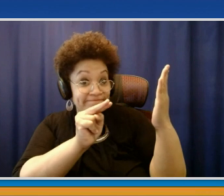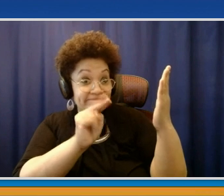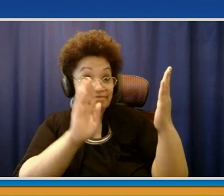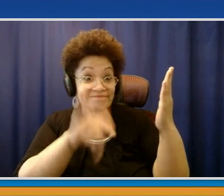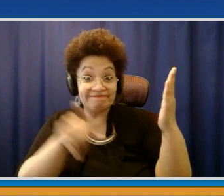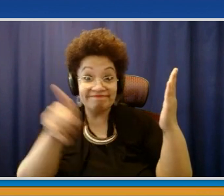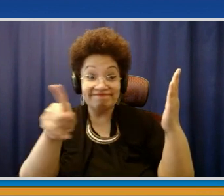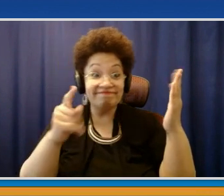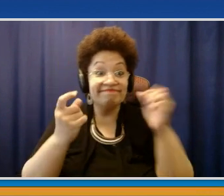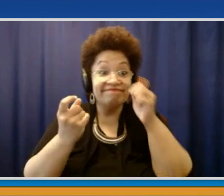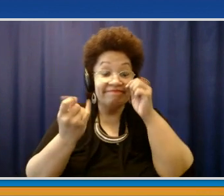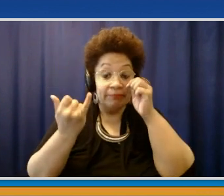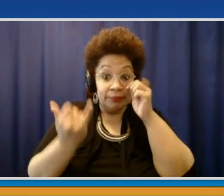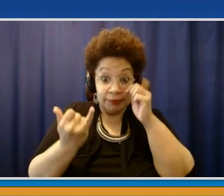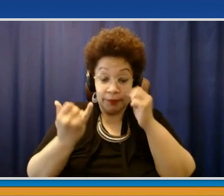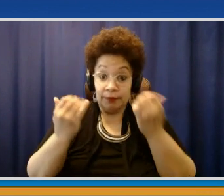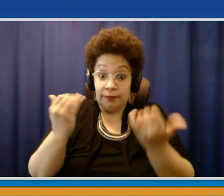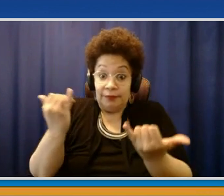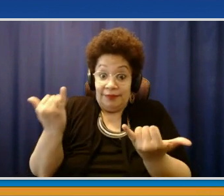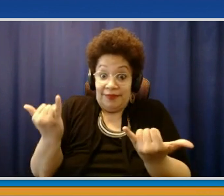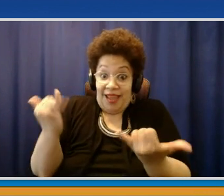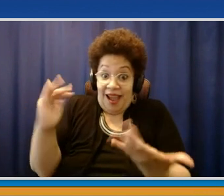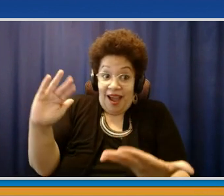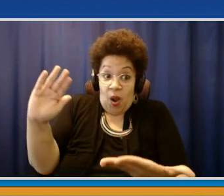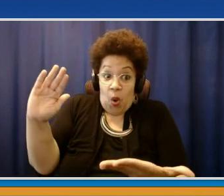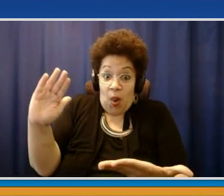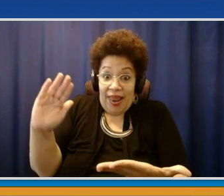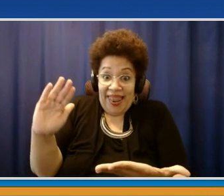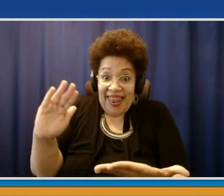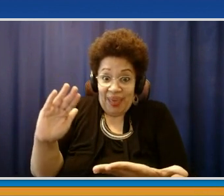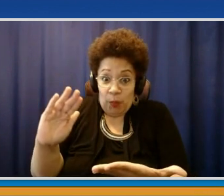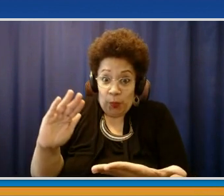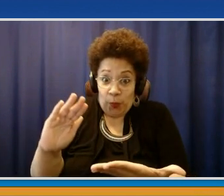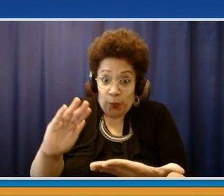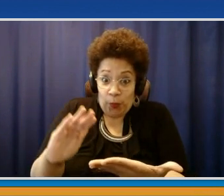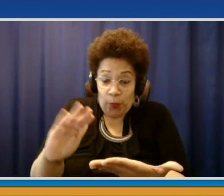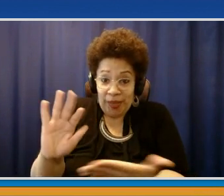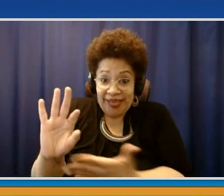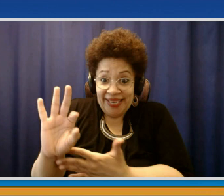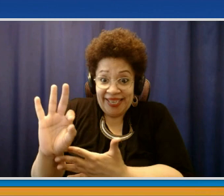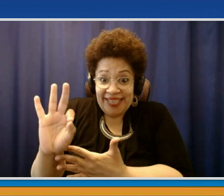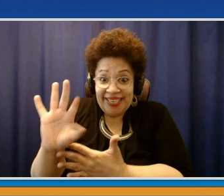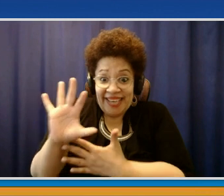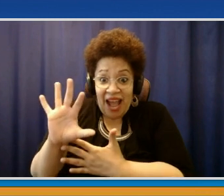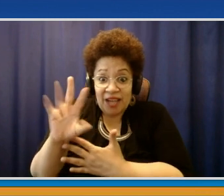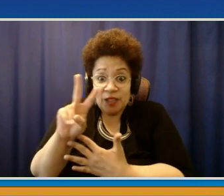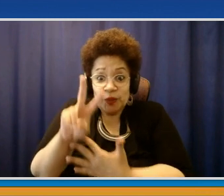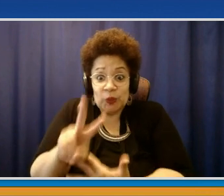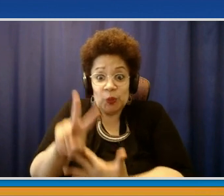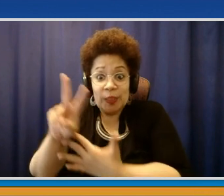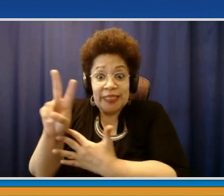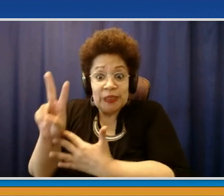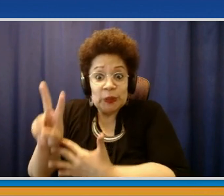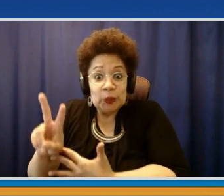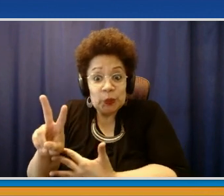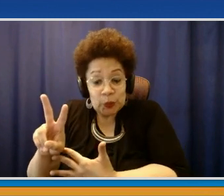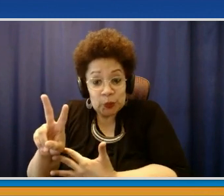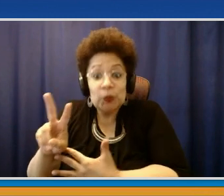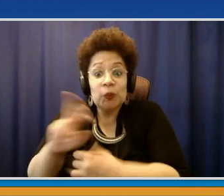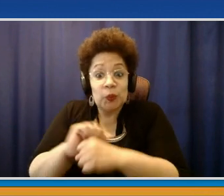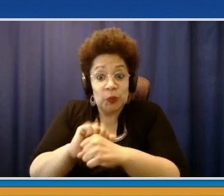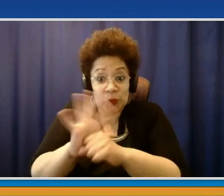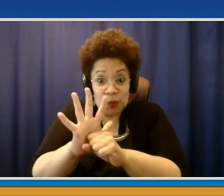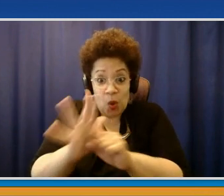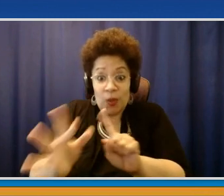positive, we now have 922 active cases of coronavirus in the county. And that number is down in the last week